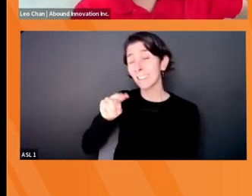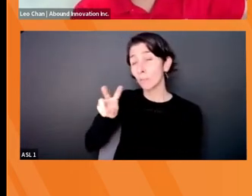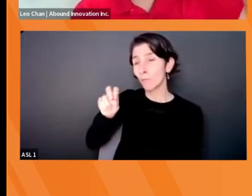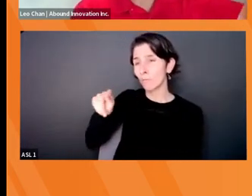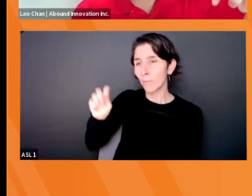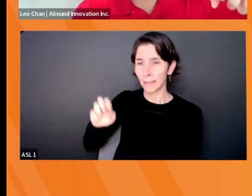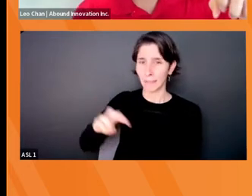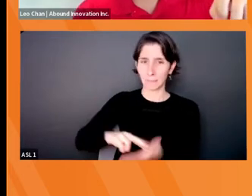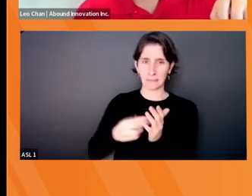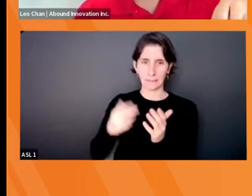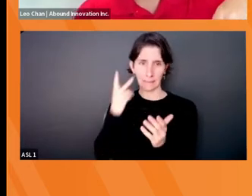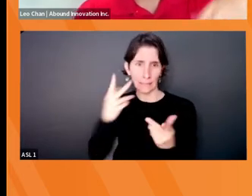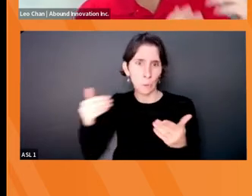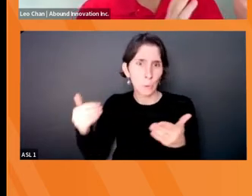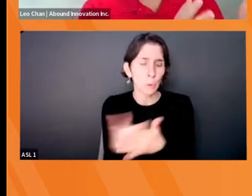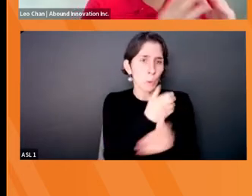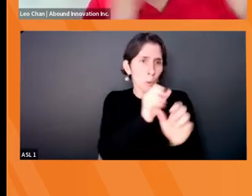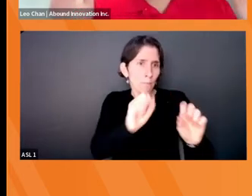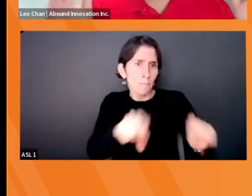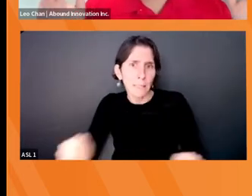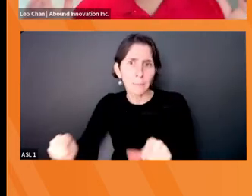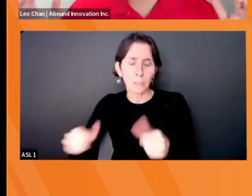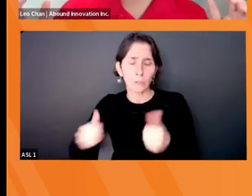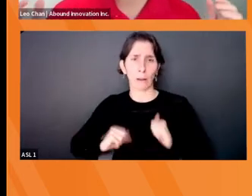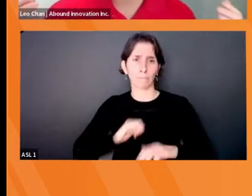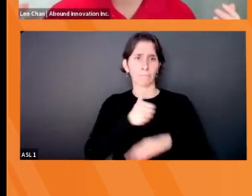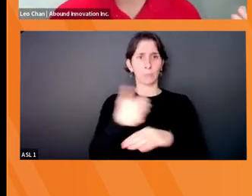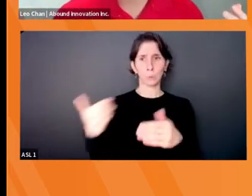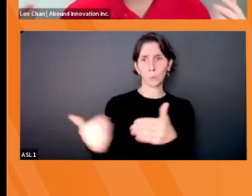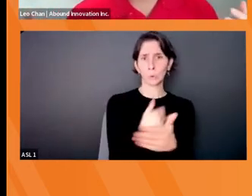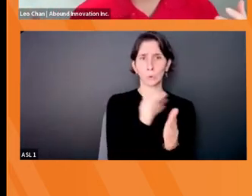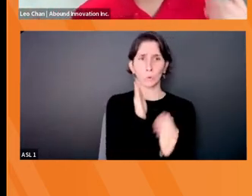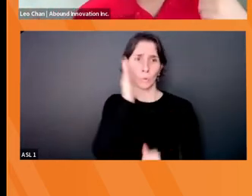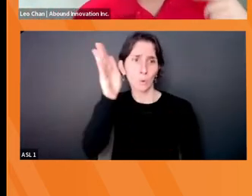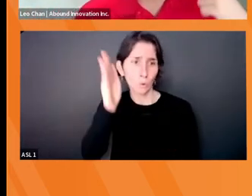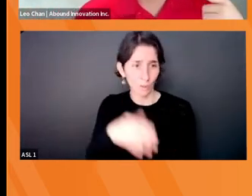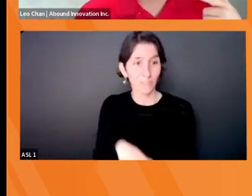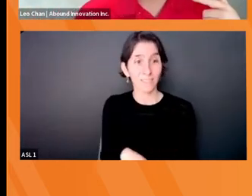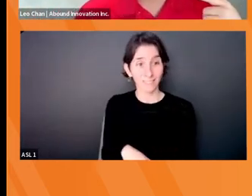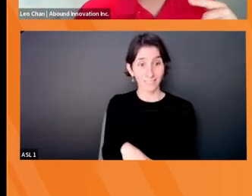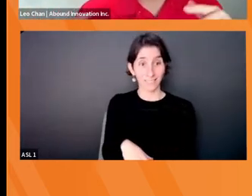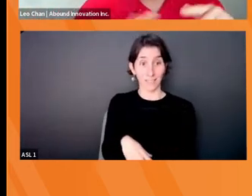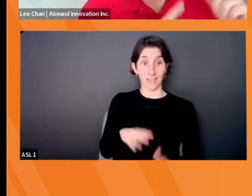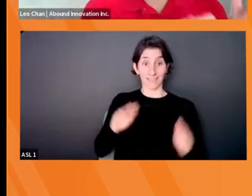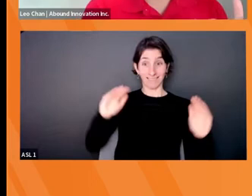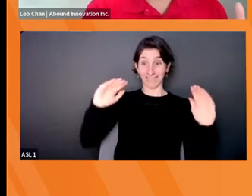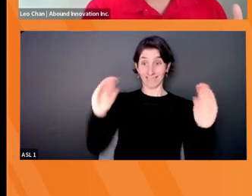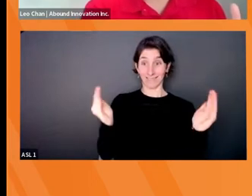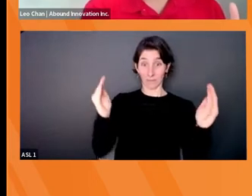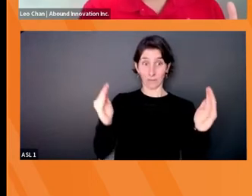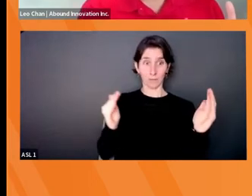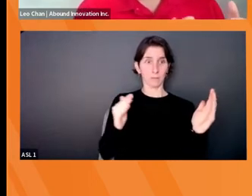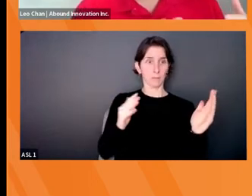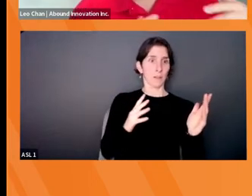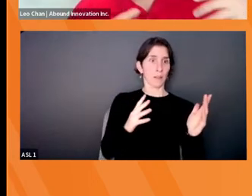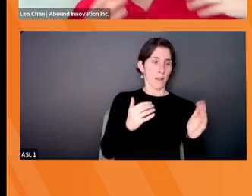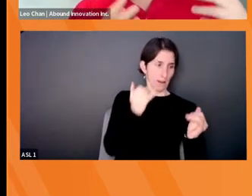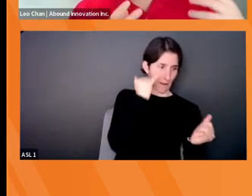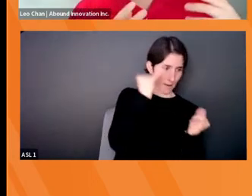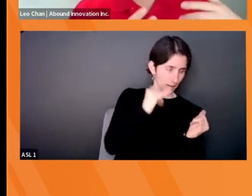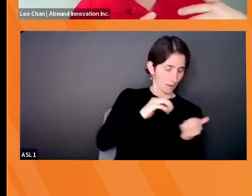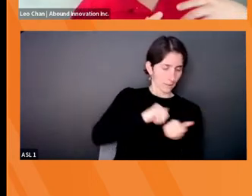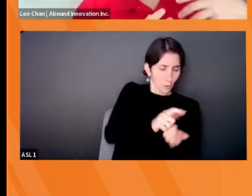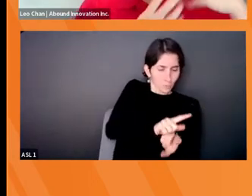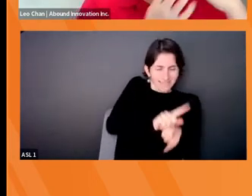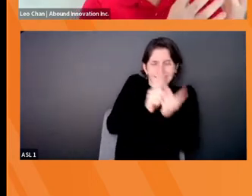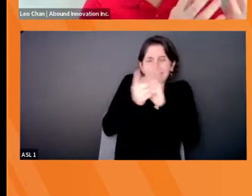and bringing that into reality. And so the things in the parentheses by transforming those ideas that we have into value. So we have to